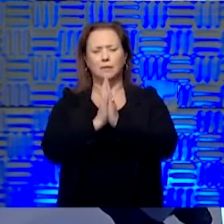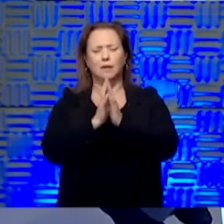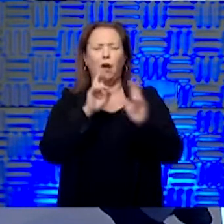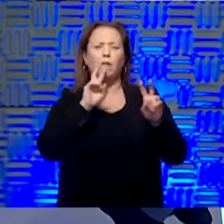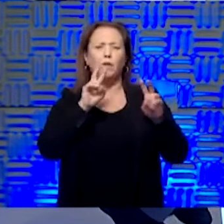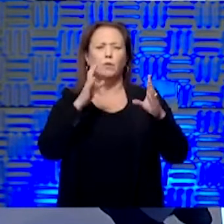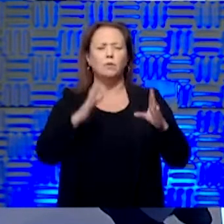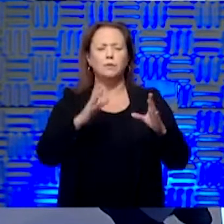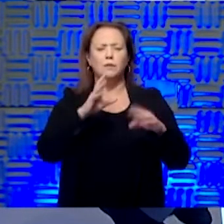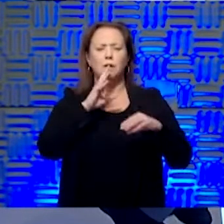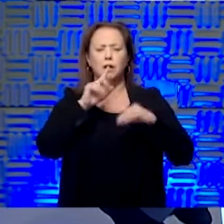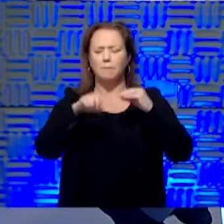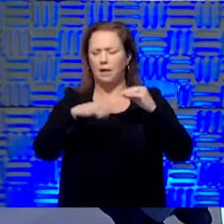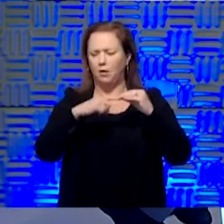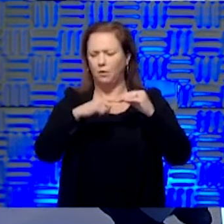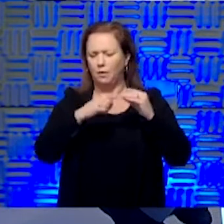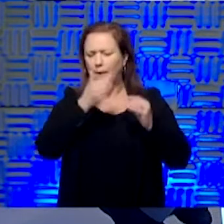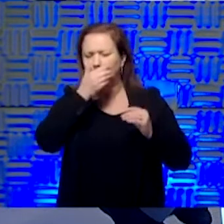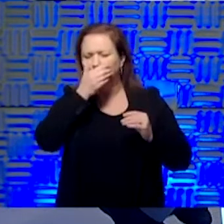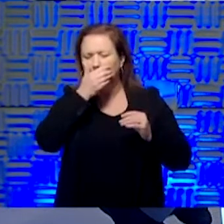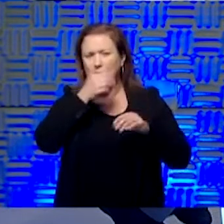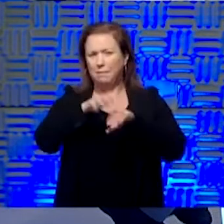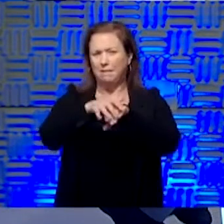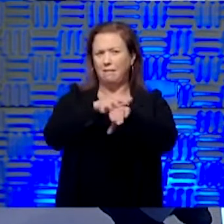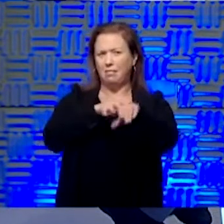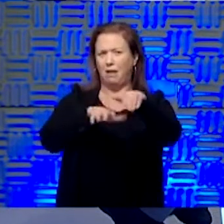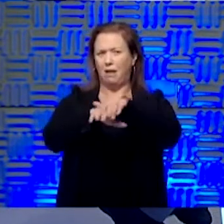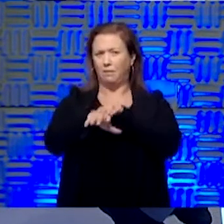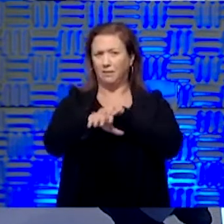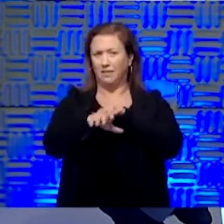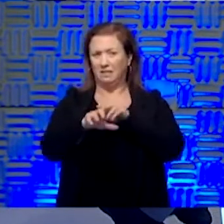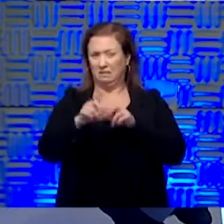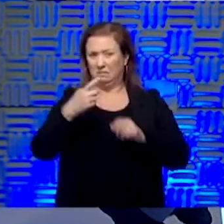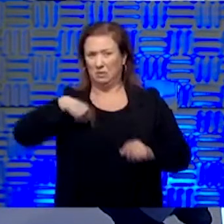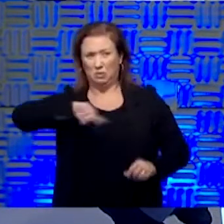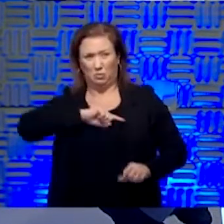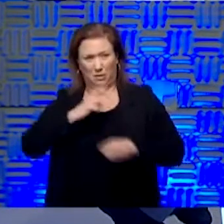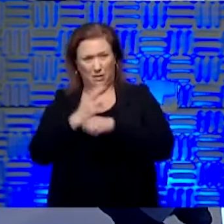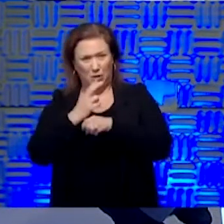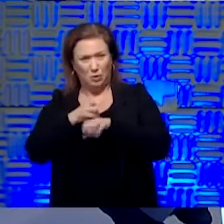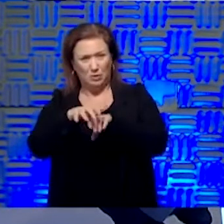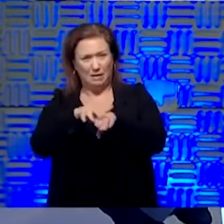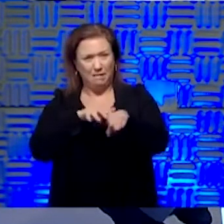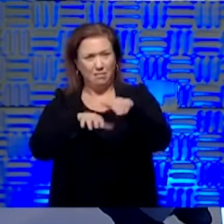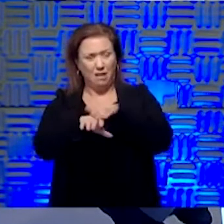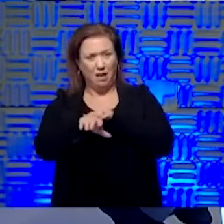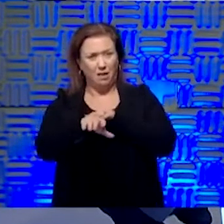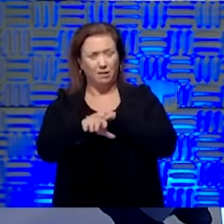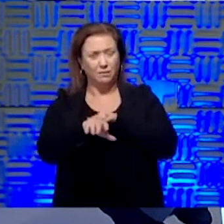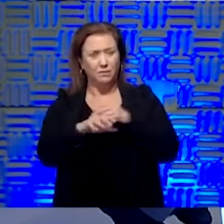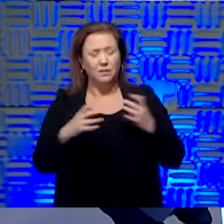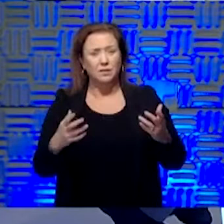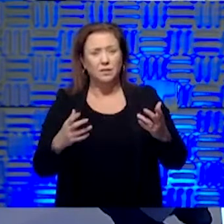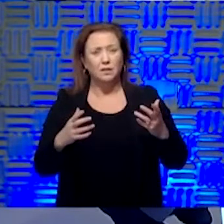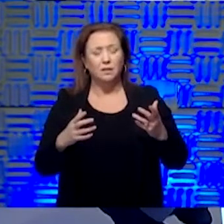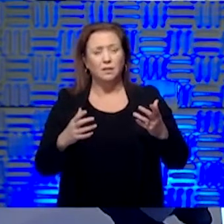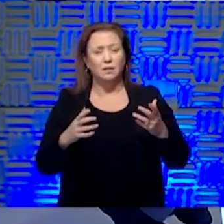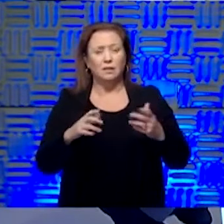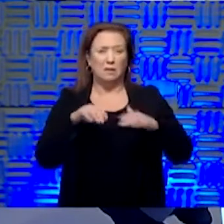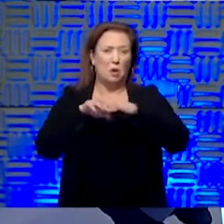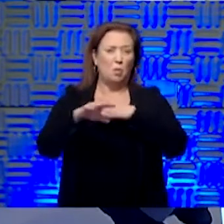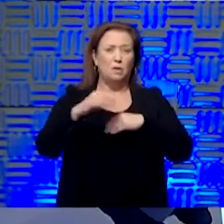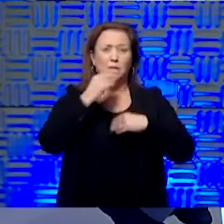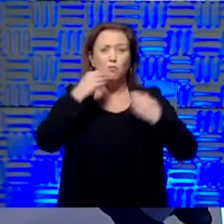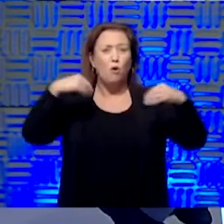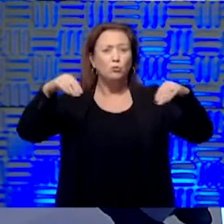know we talked about masks, but what about gloves? Should the public be using gloves and wearing gloves out in public when they have to run to the grocery store,